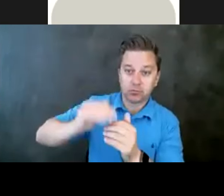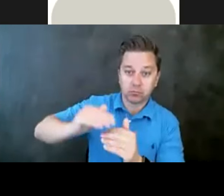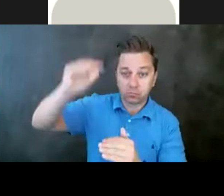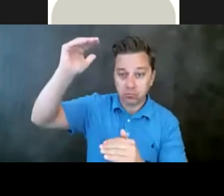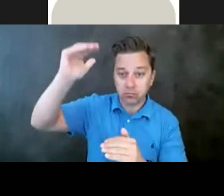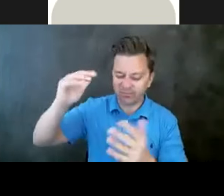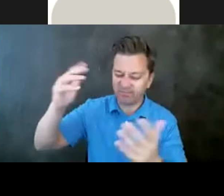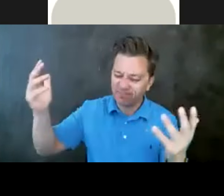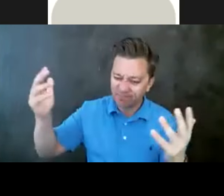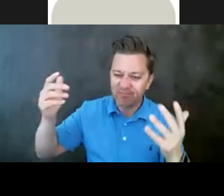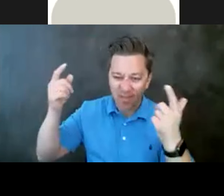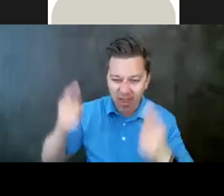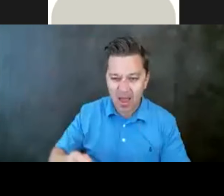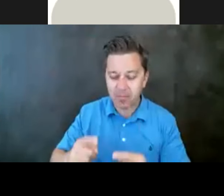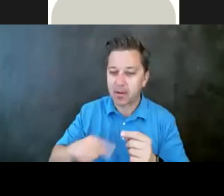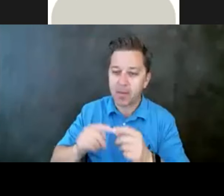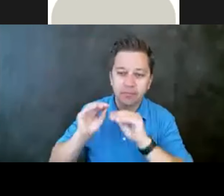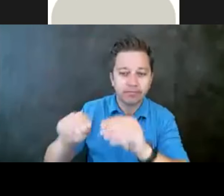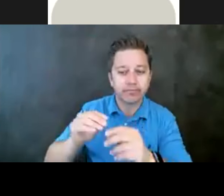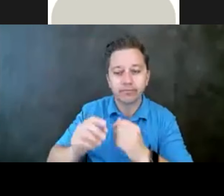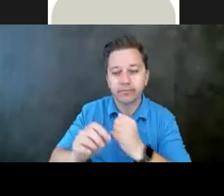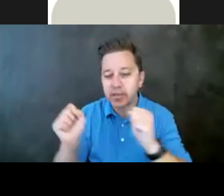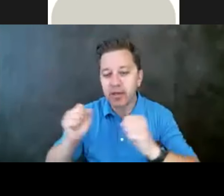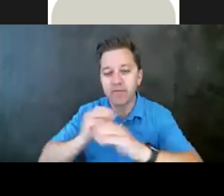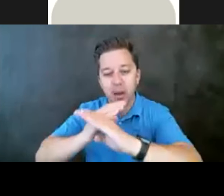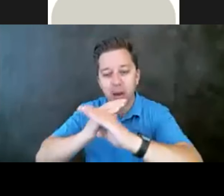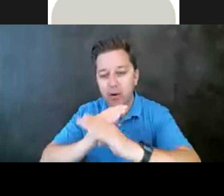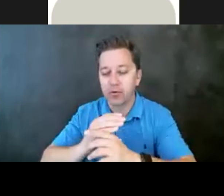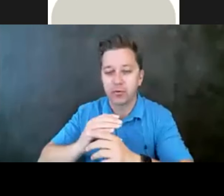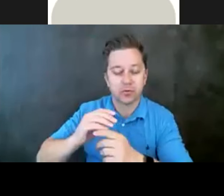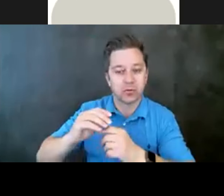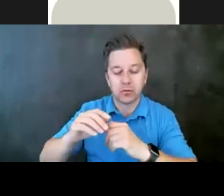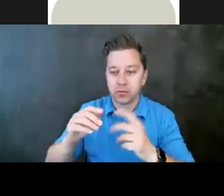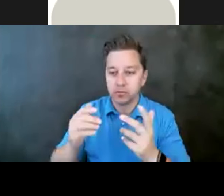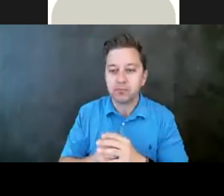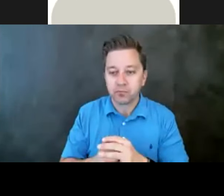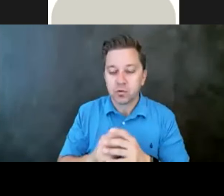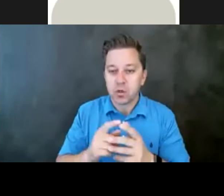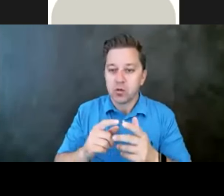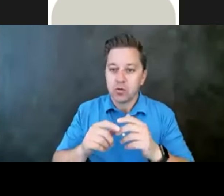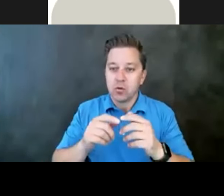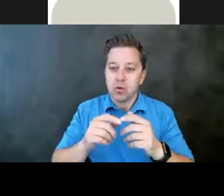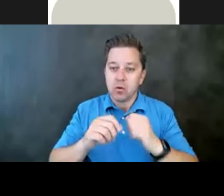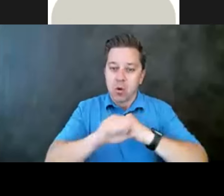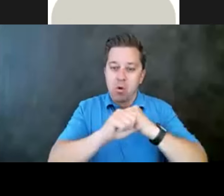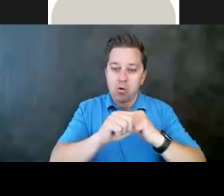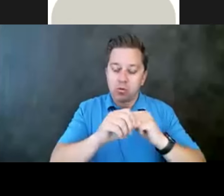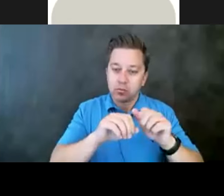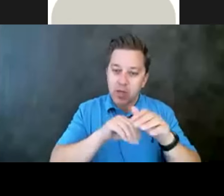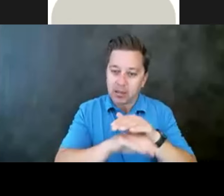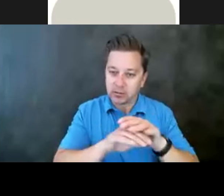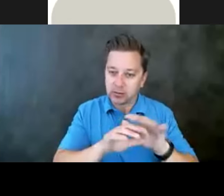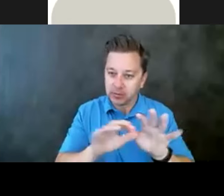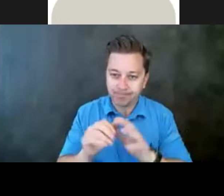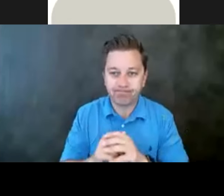barriers. It's about safe messaging. How do we promote access to those supports? And also railway means safety. I don't believe,